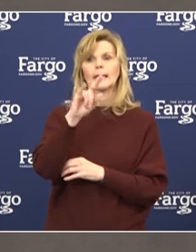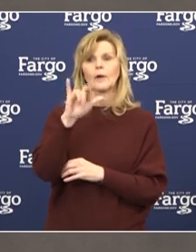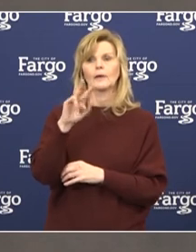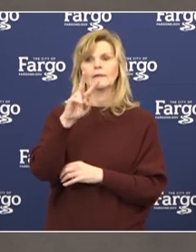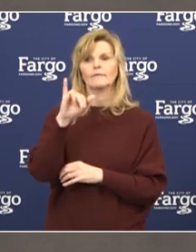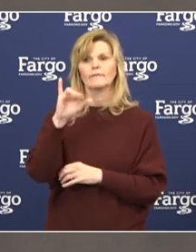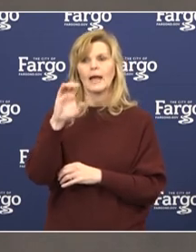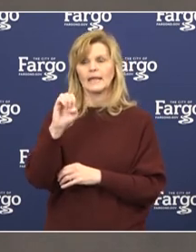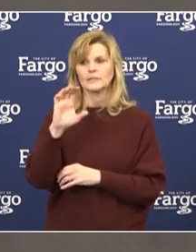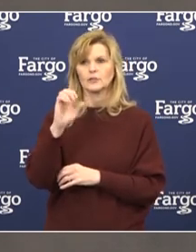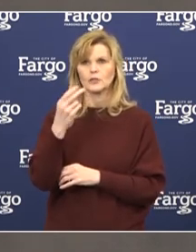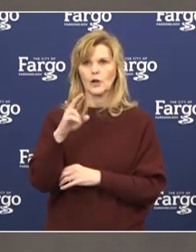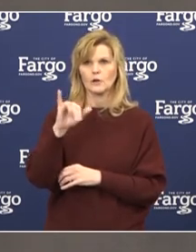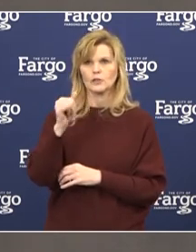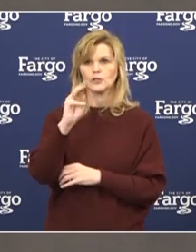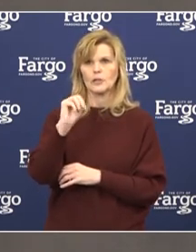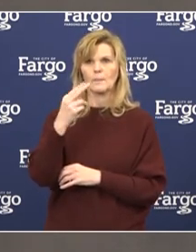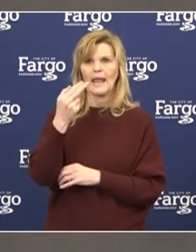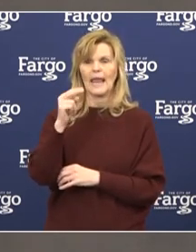Jim Haney. Jim?